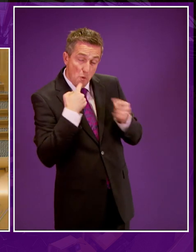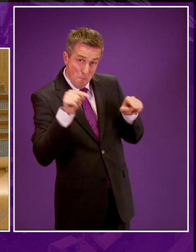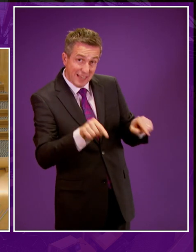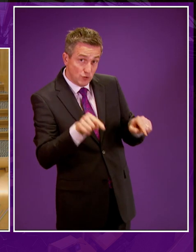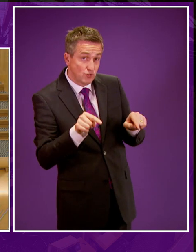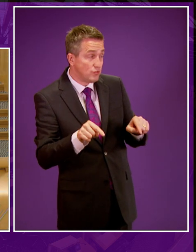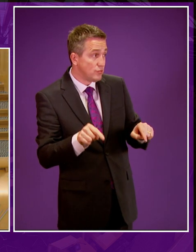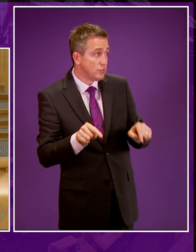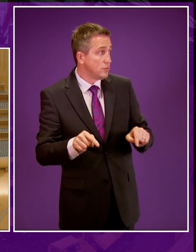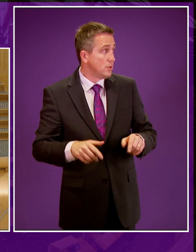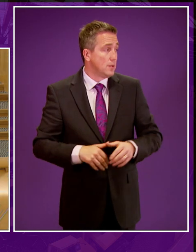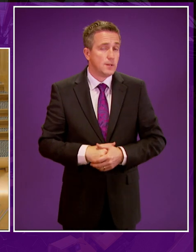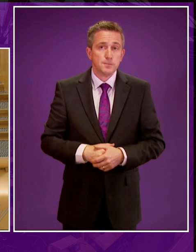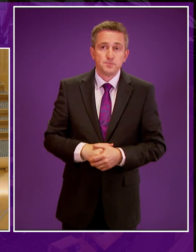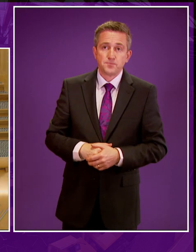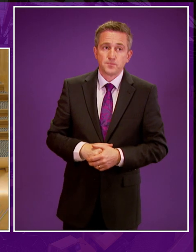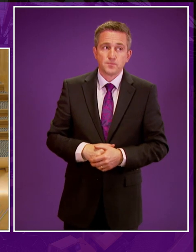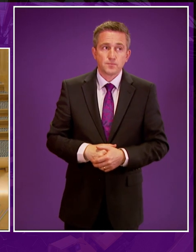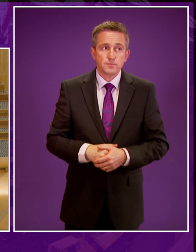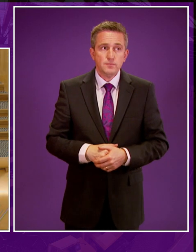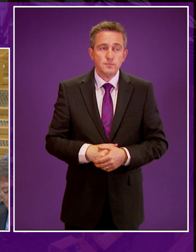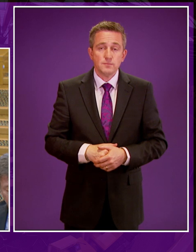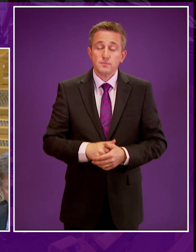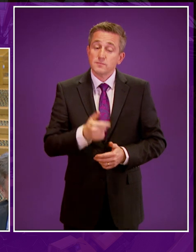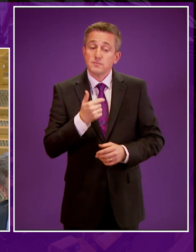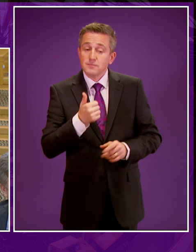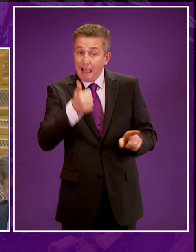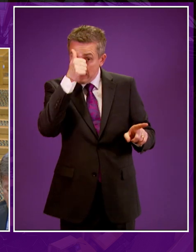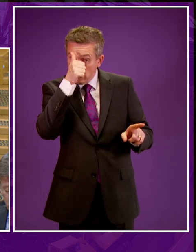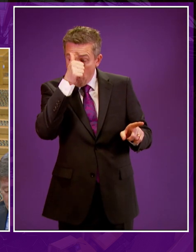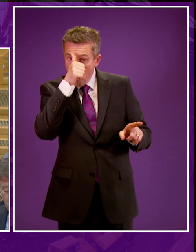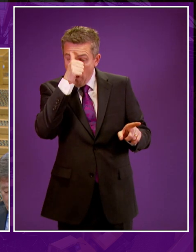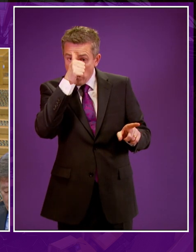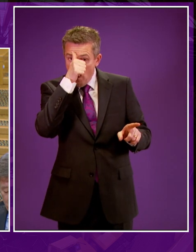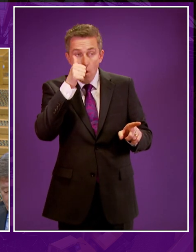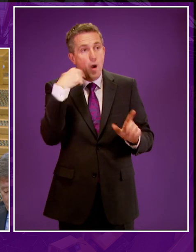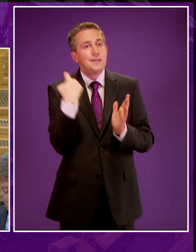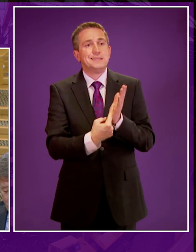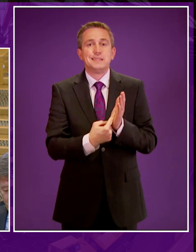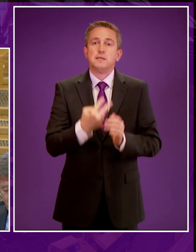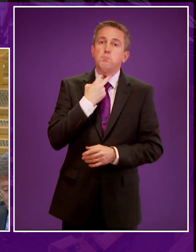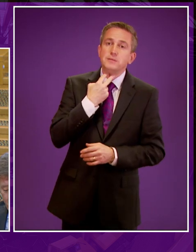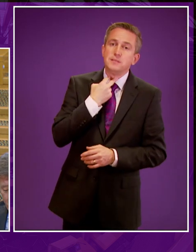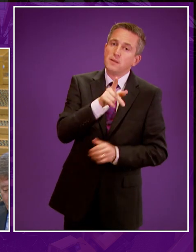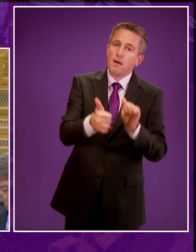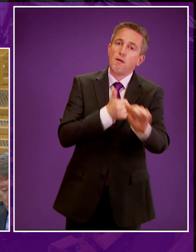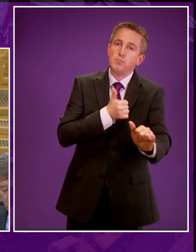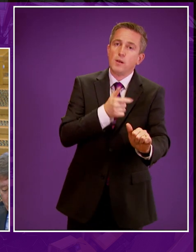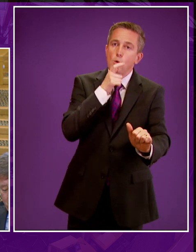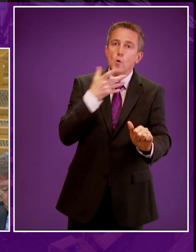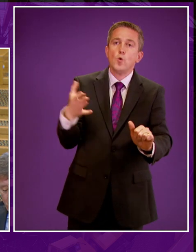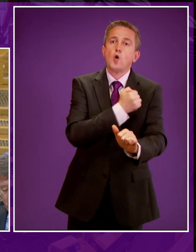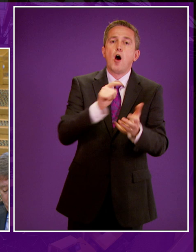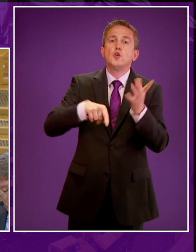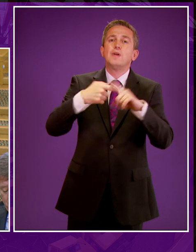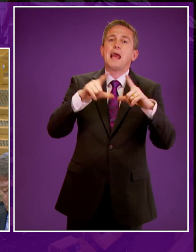I fully understand our decision has disappointed the companies that receive licences from the